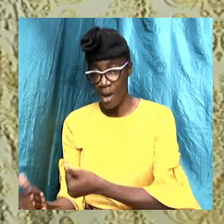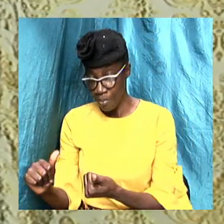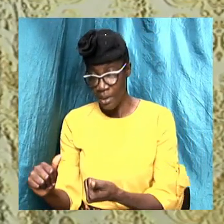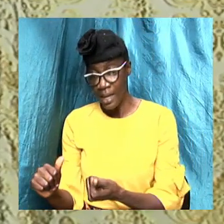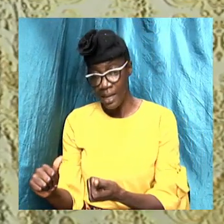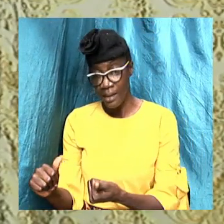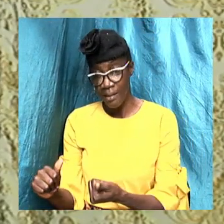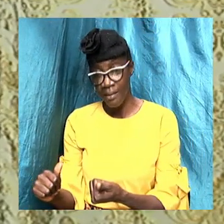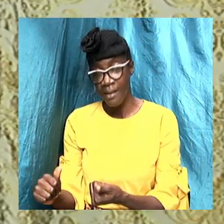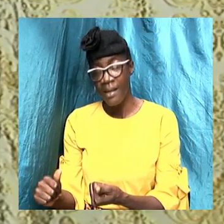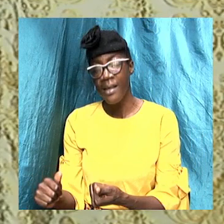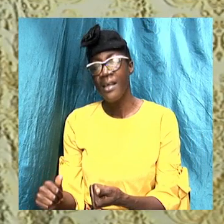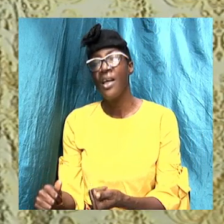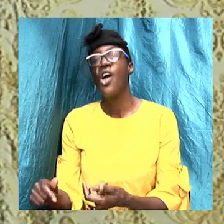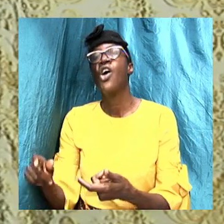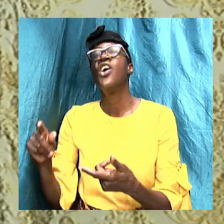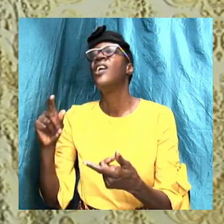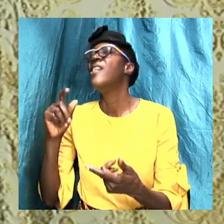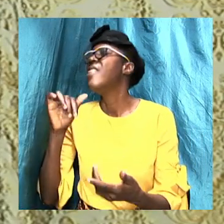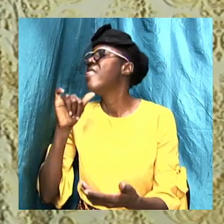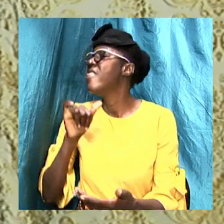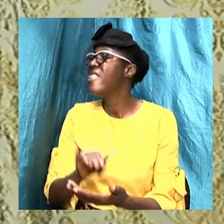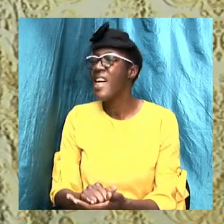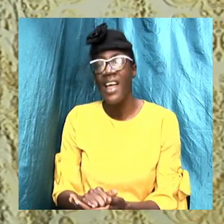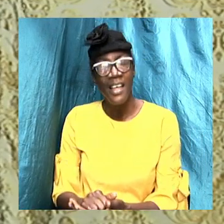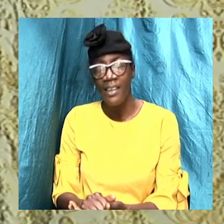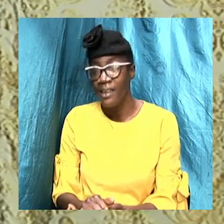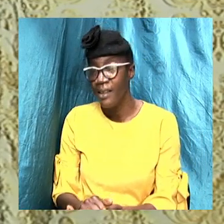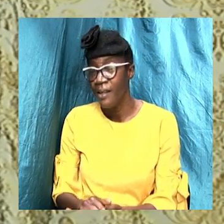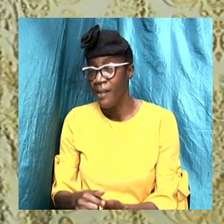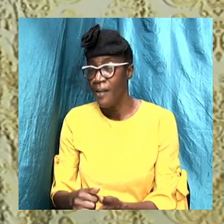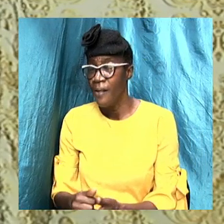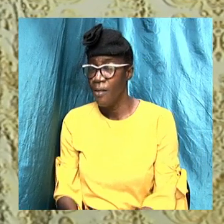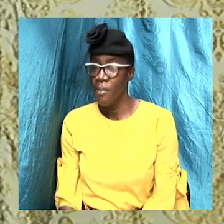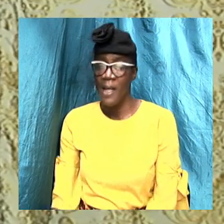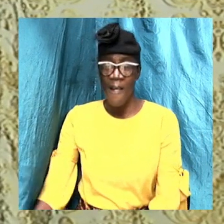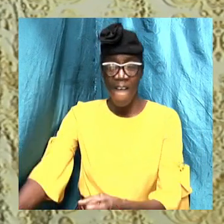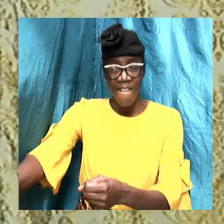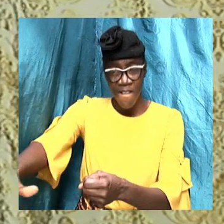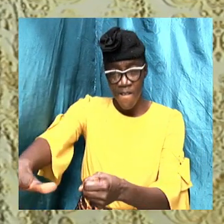to be fully immersed in water